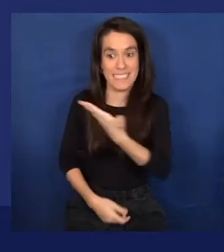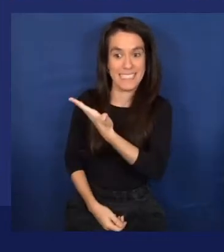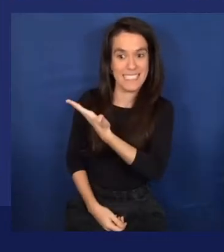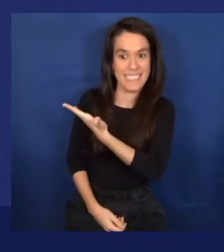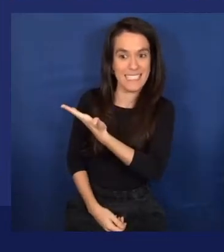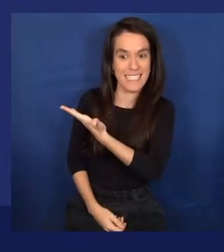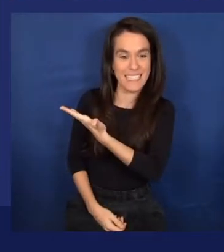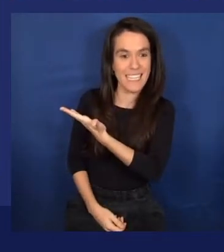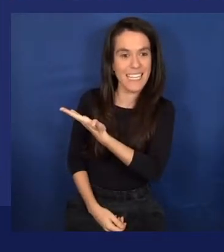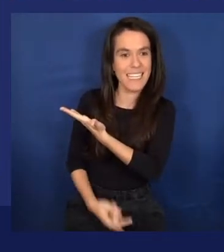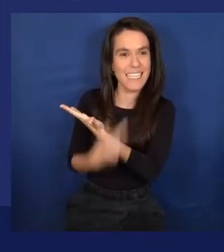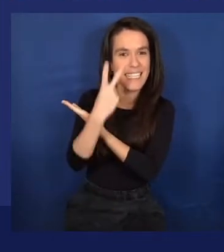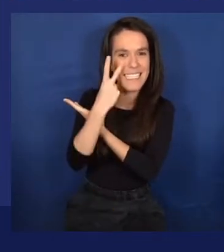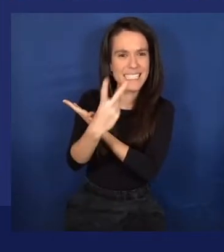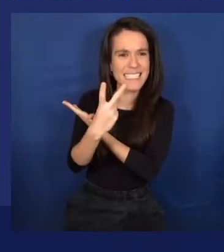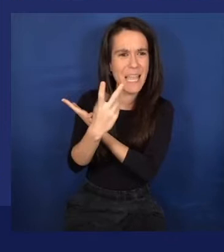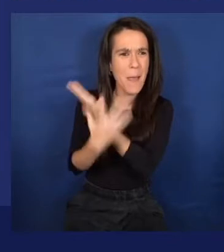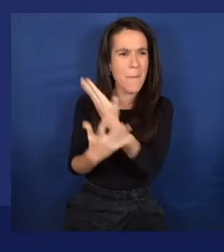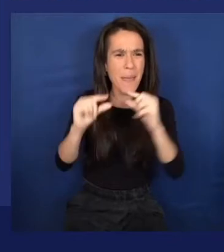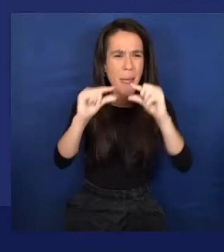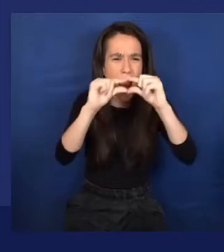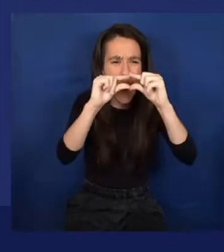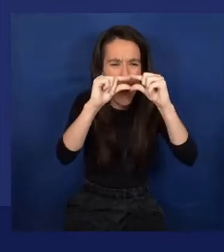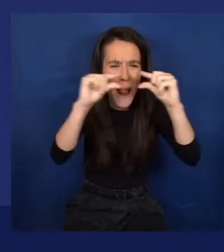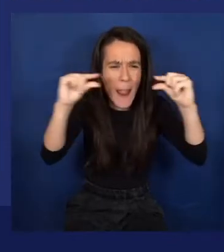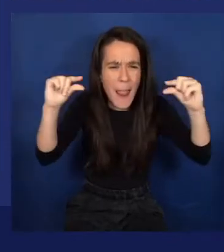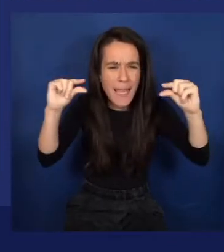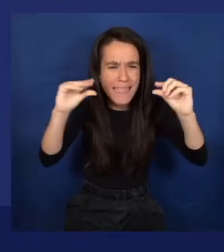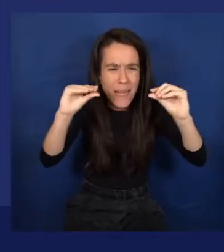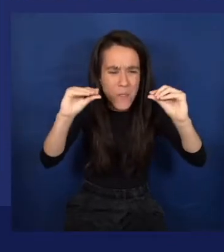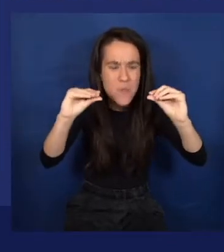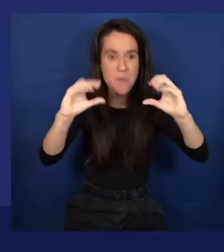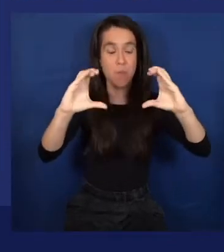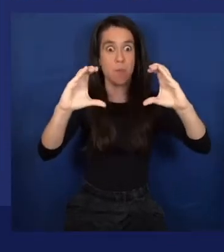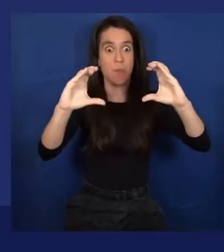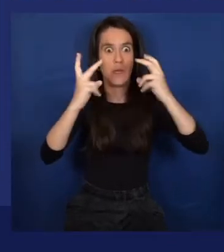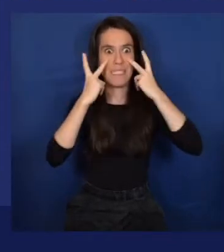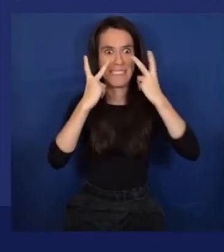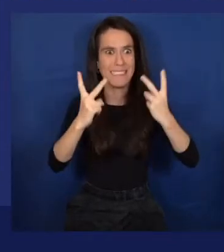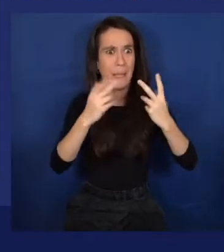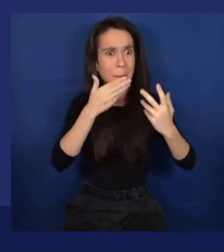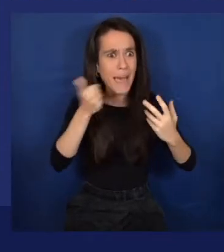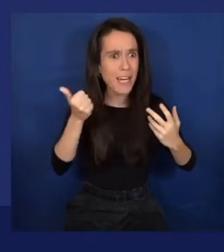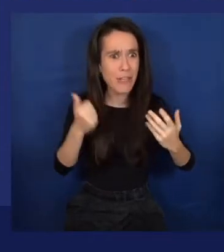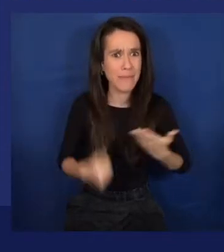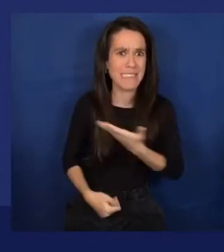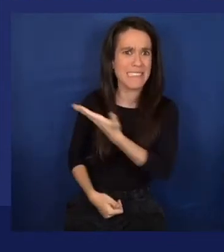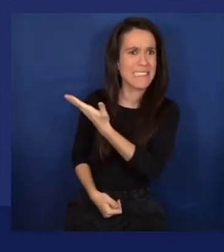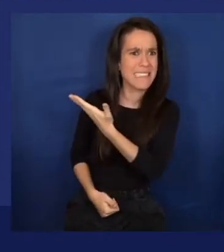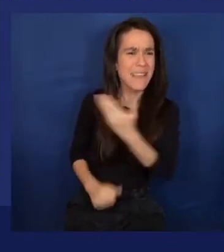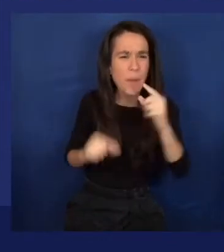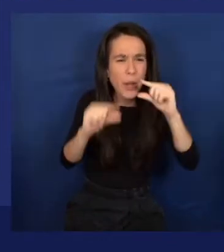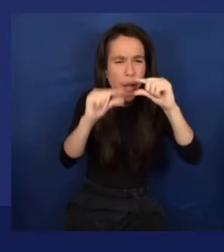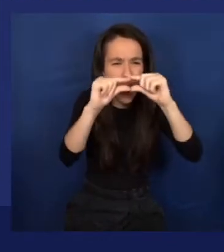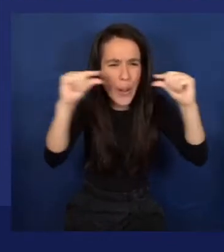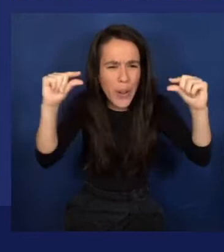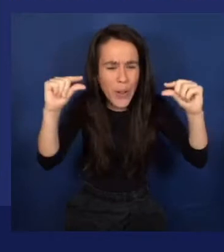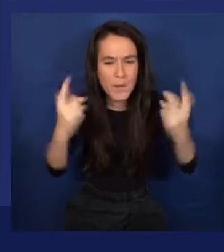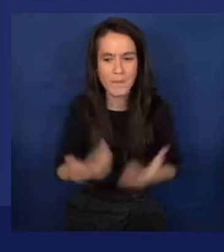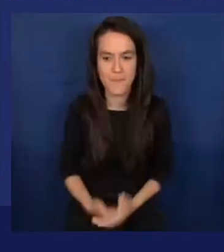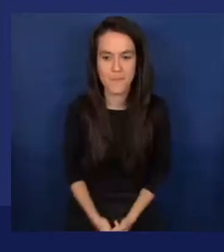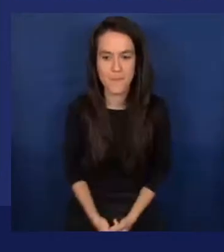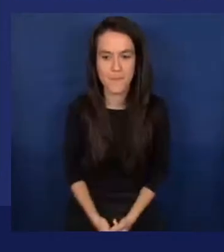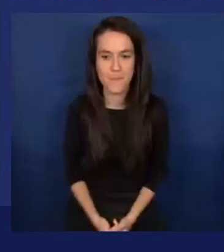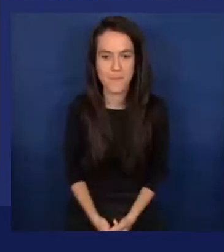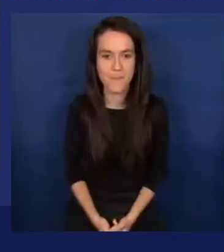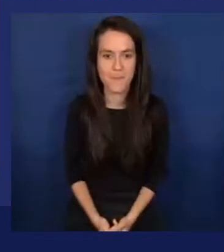font a little bit bigger by like maybe twice as that? Well, this is not my screen actually, so. Oh yeah, we need to go to the